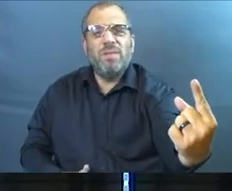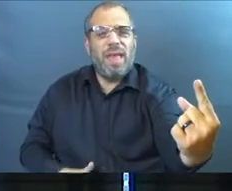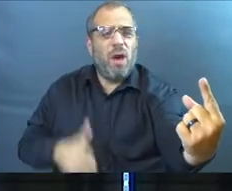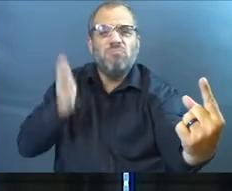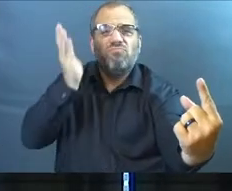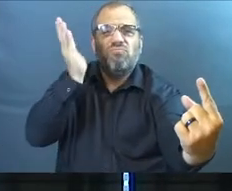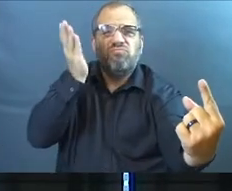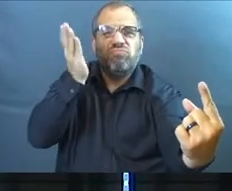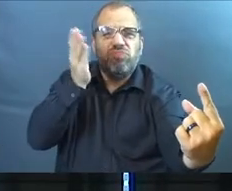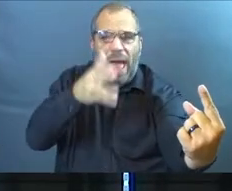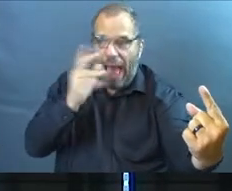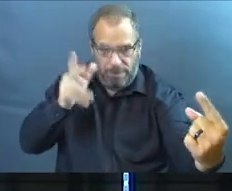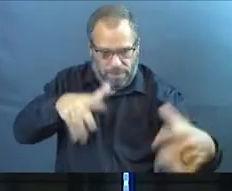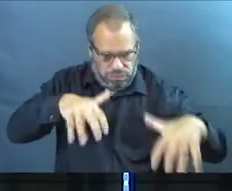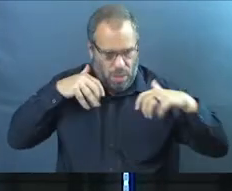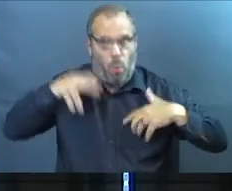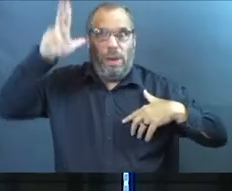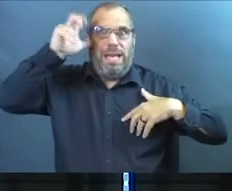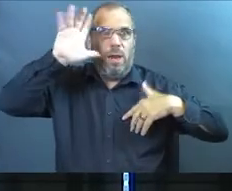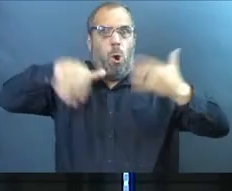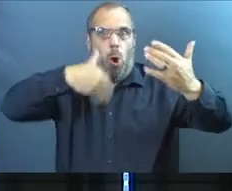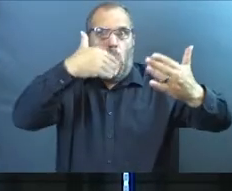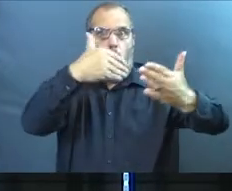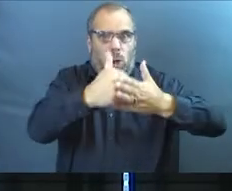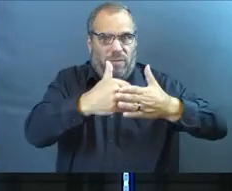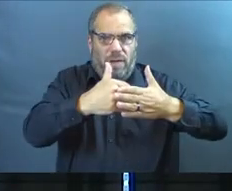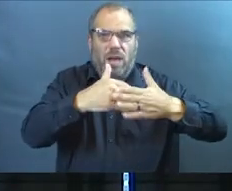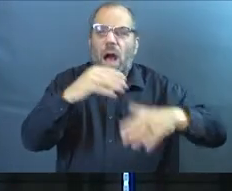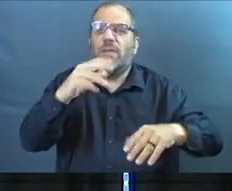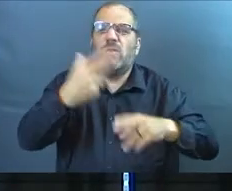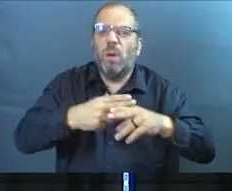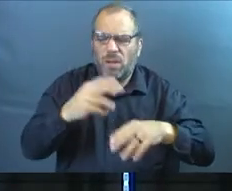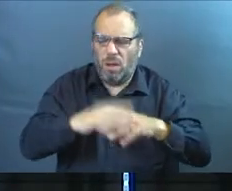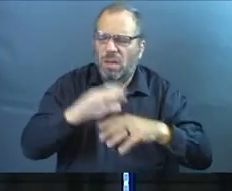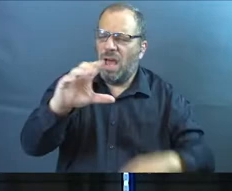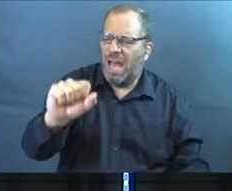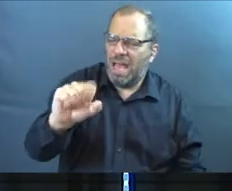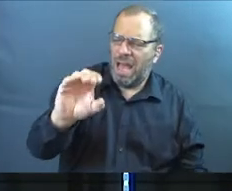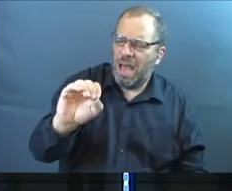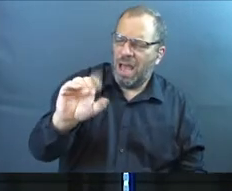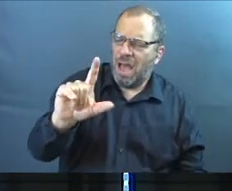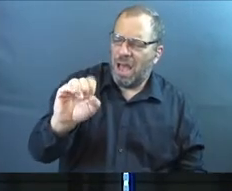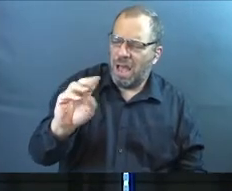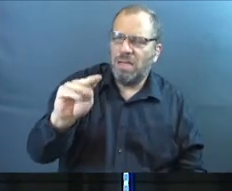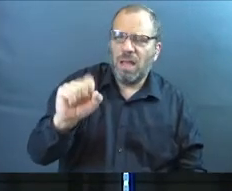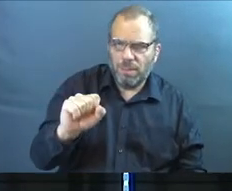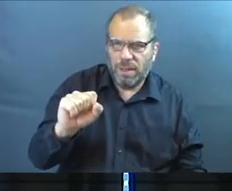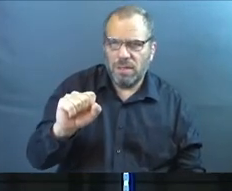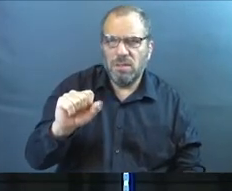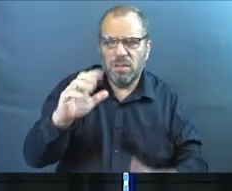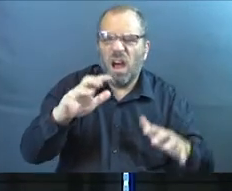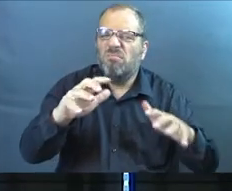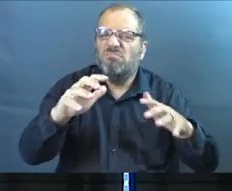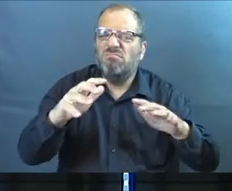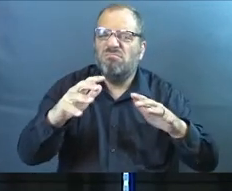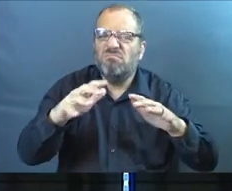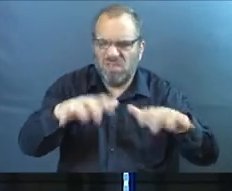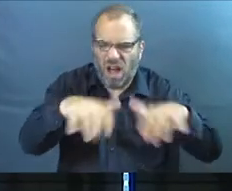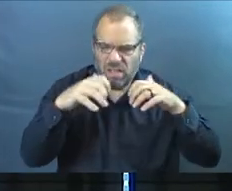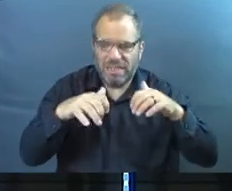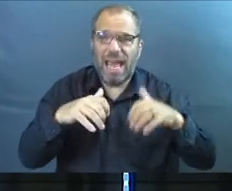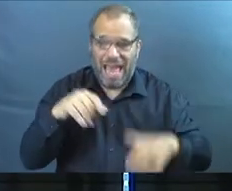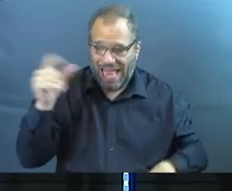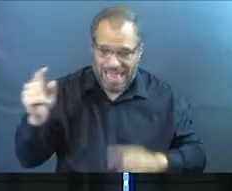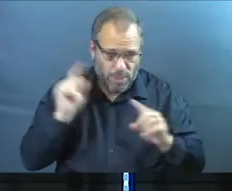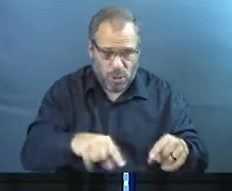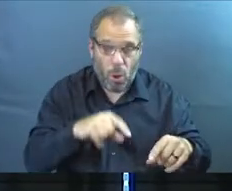so, the early church, they would go there together. There was a place called Solomon's Colonnade, and they would go, and they would listen to the apostles give a